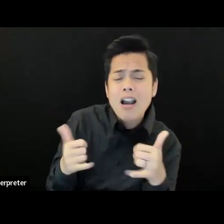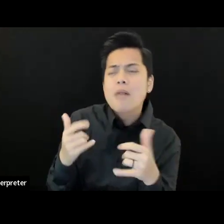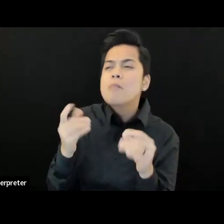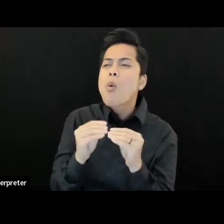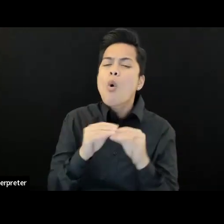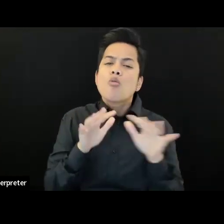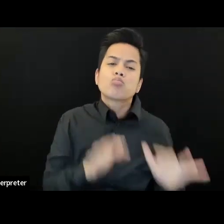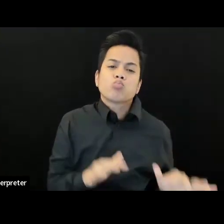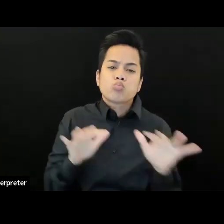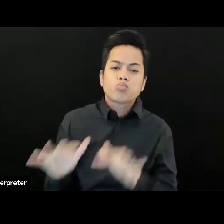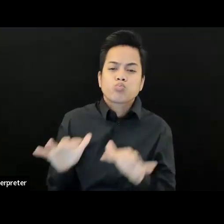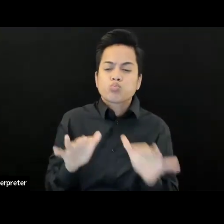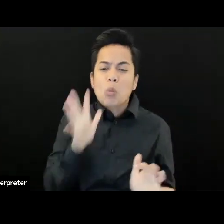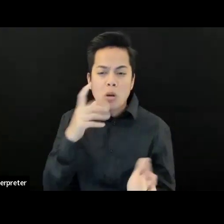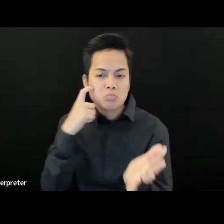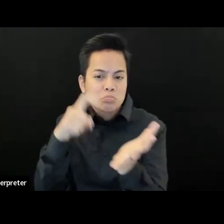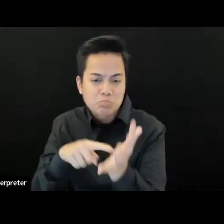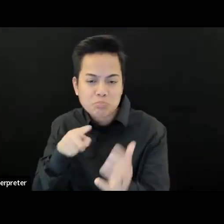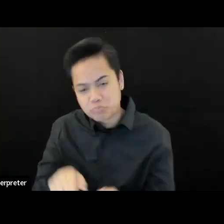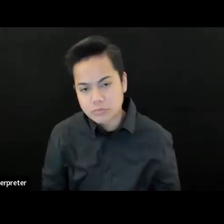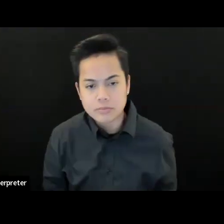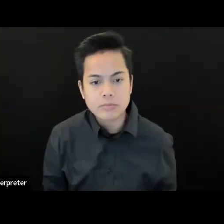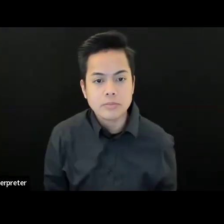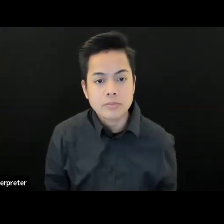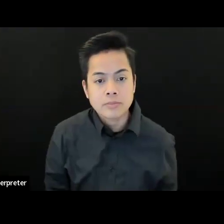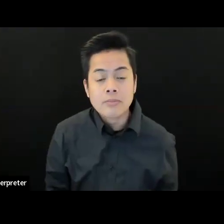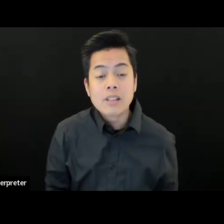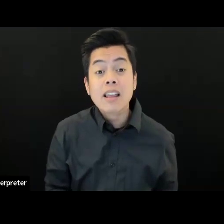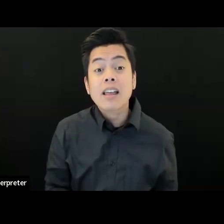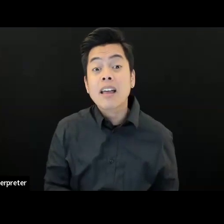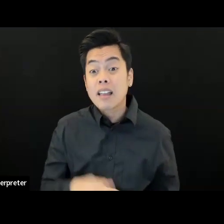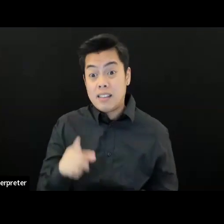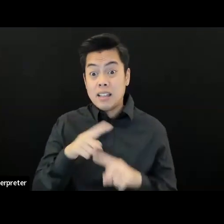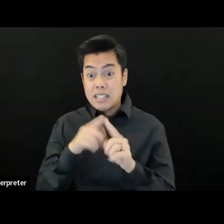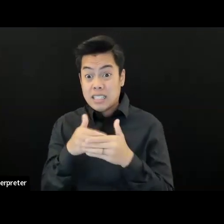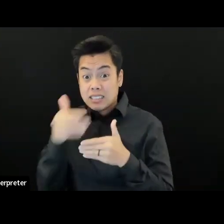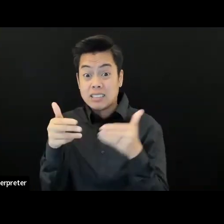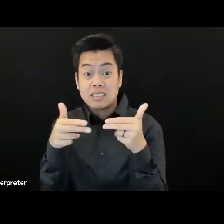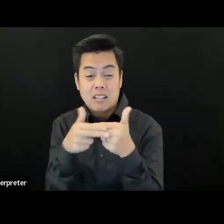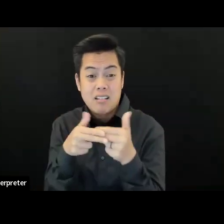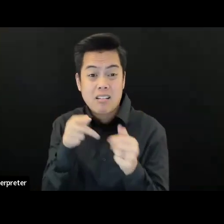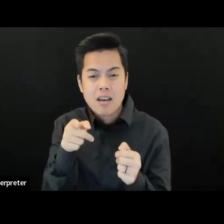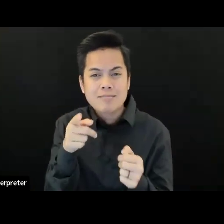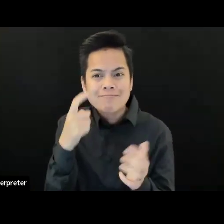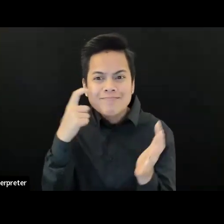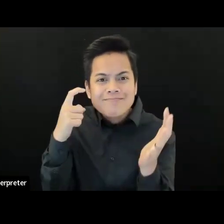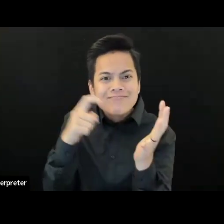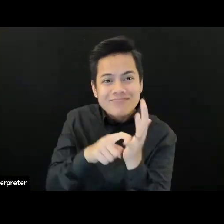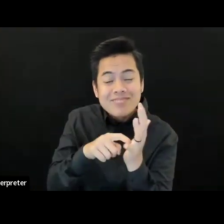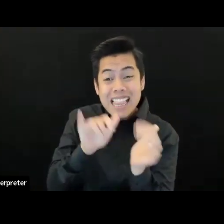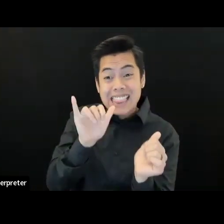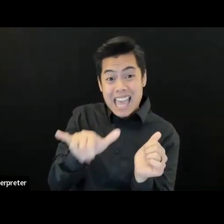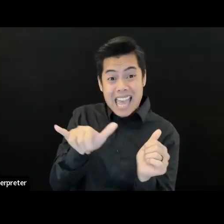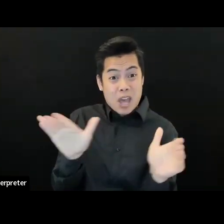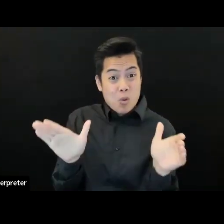This is another view of that. So it's kind of a long room with lots of natural lights.